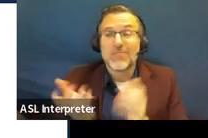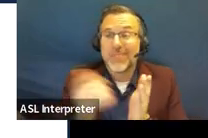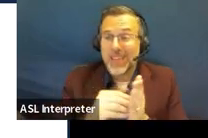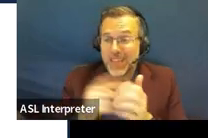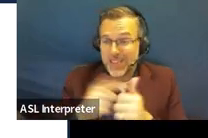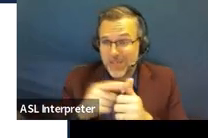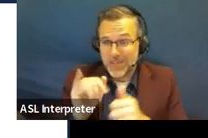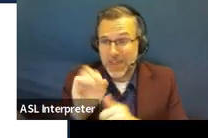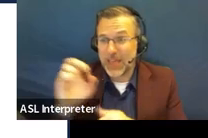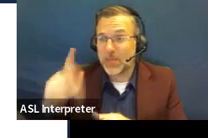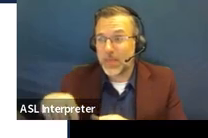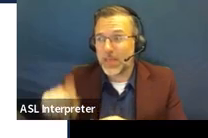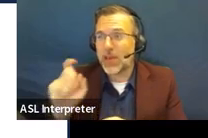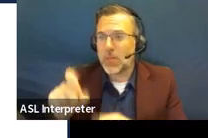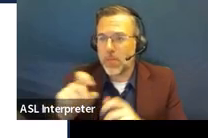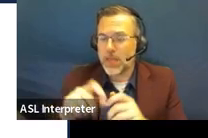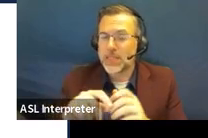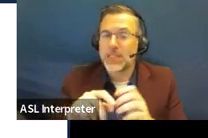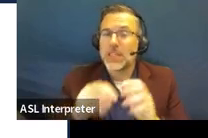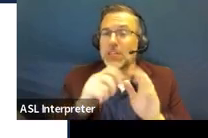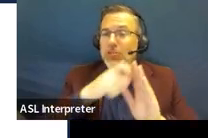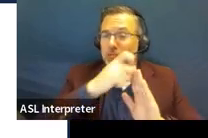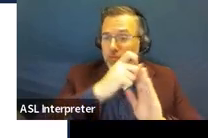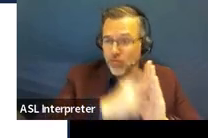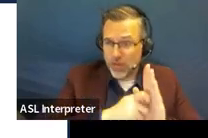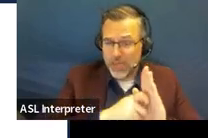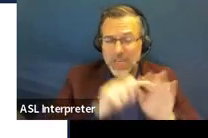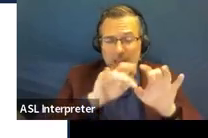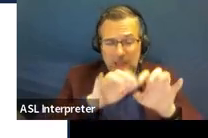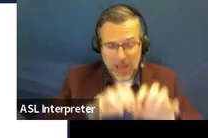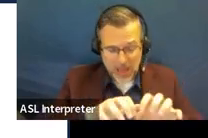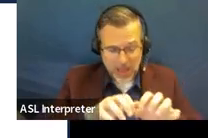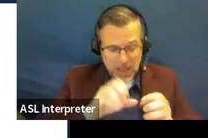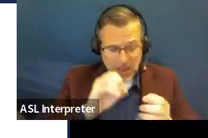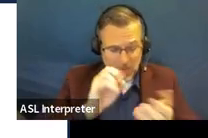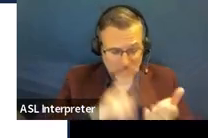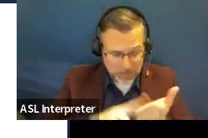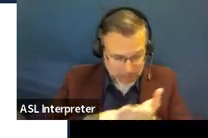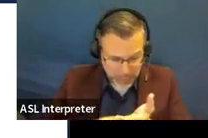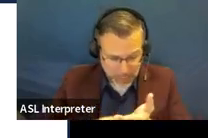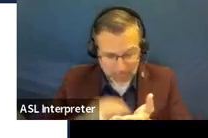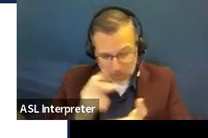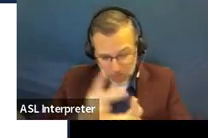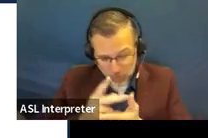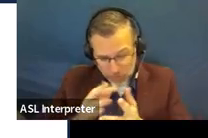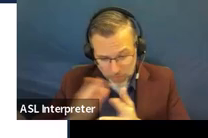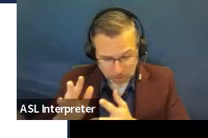it has to be developed and implemented within 30 days of identification.